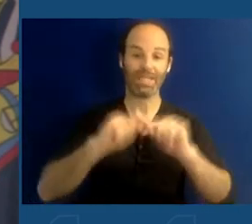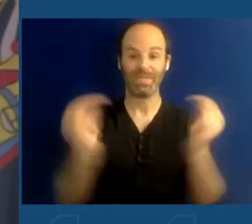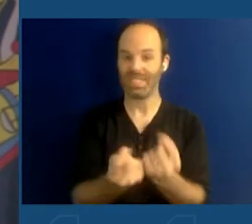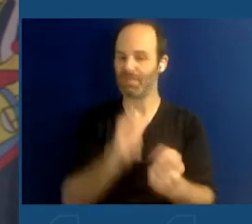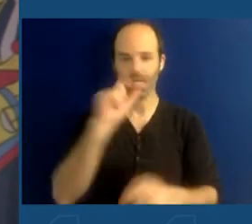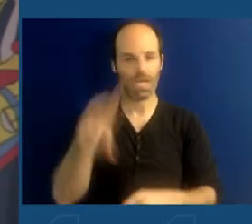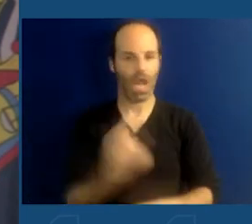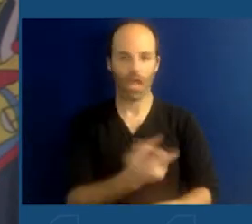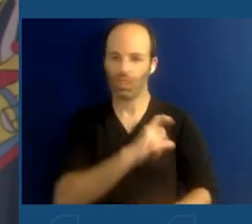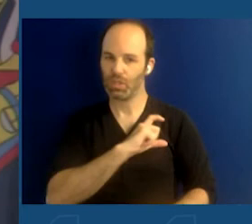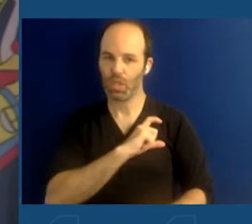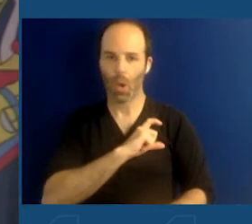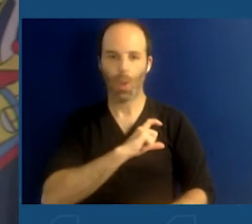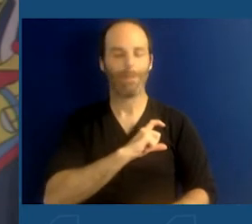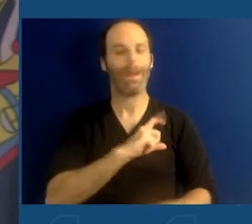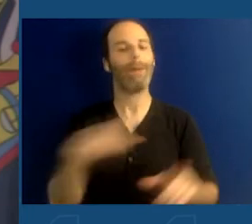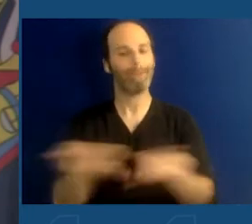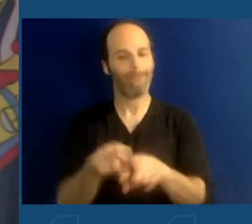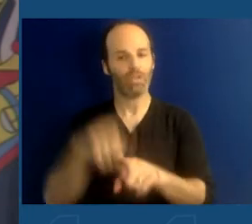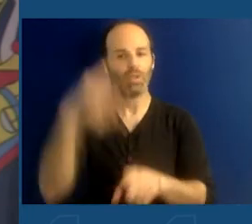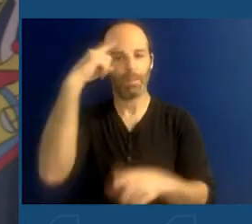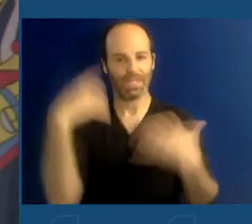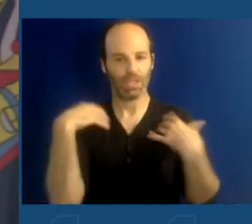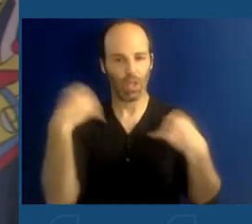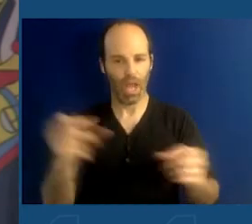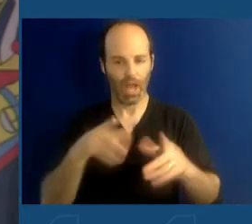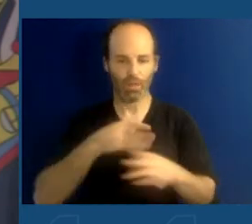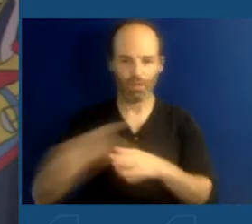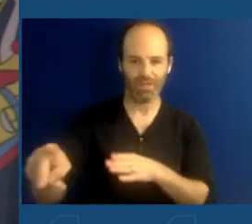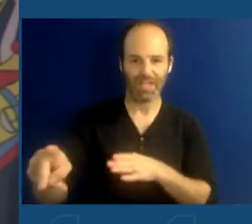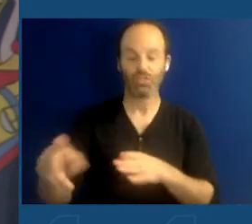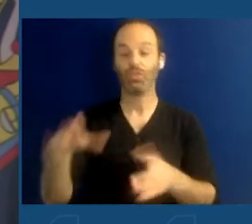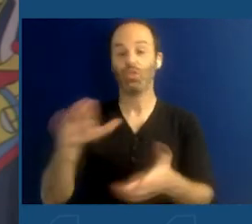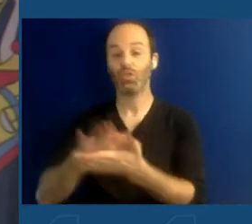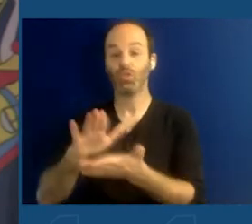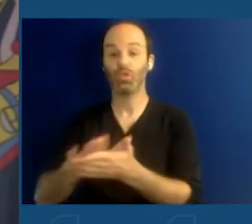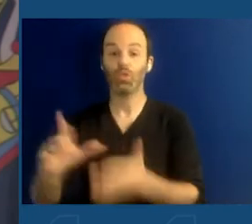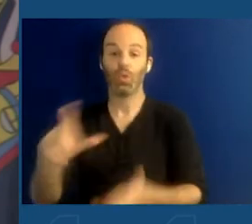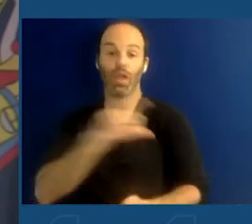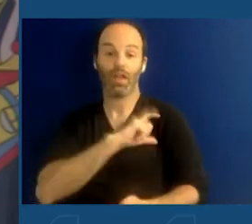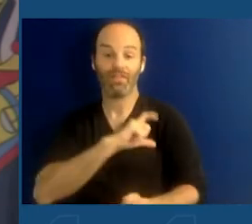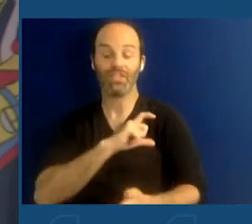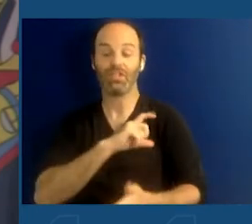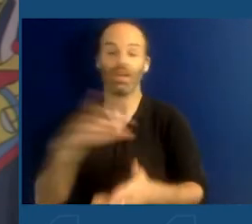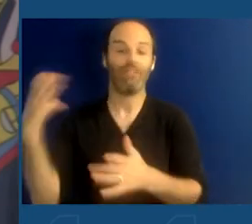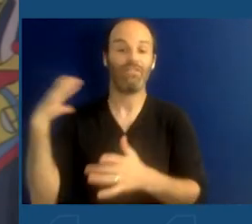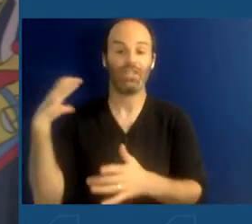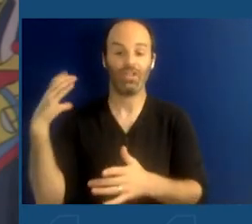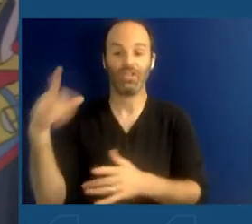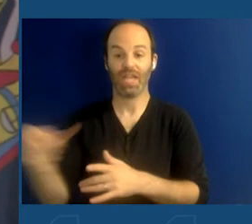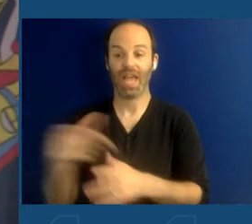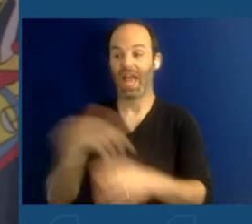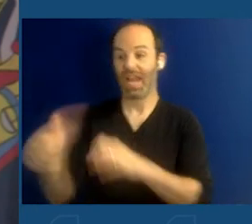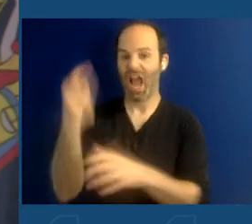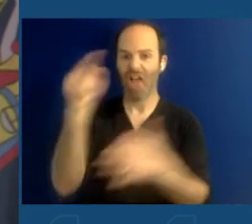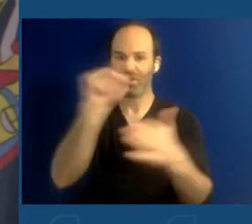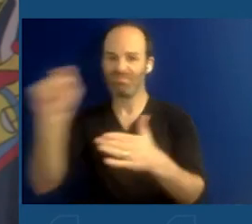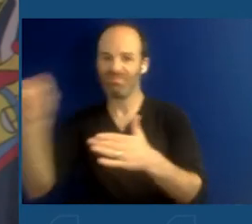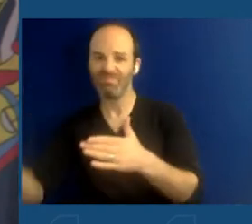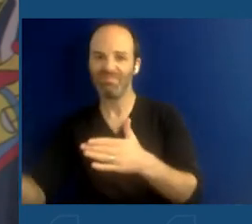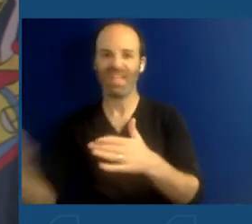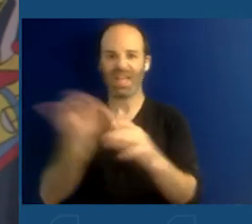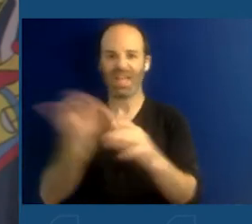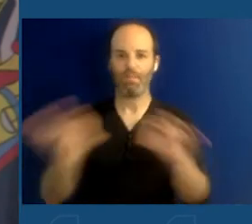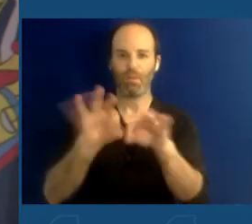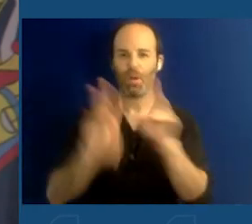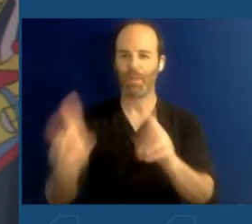health professionals, school officials, and other key stakeholders to help identify and assess the threat of targeted violence. So you're going to